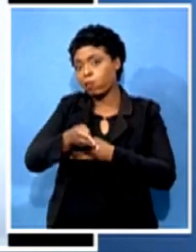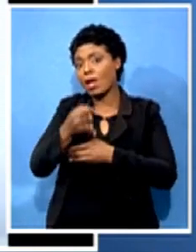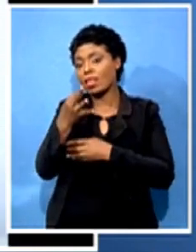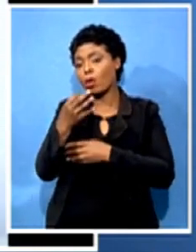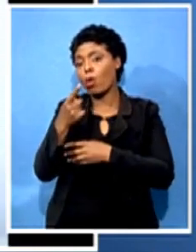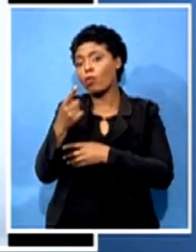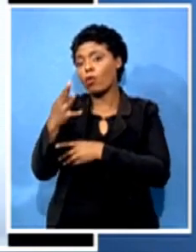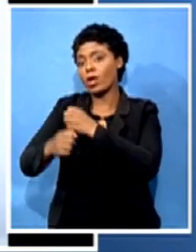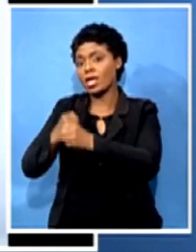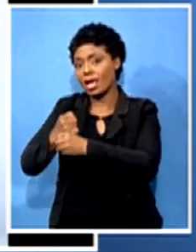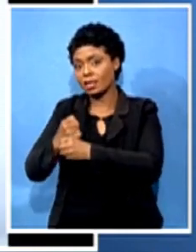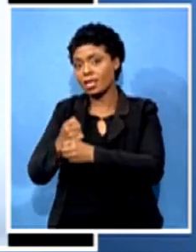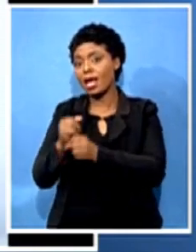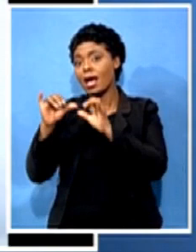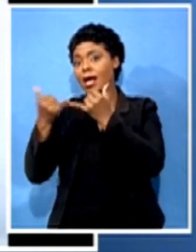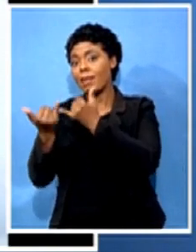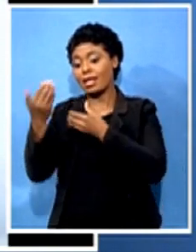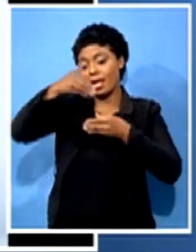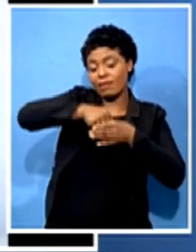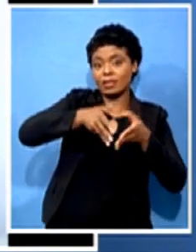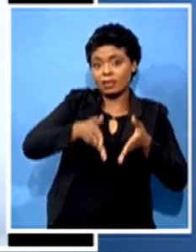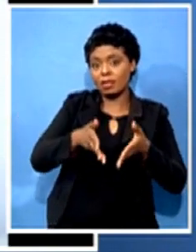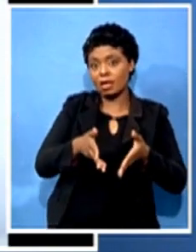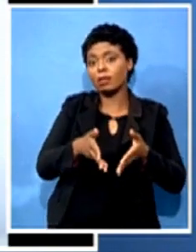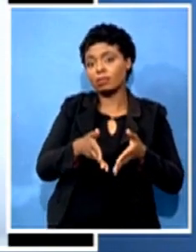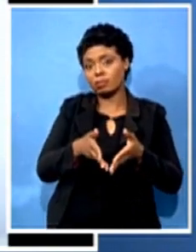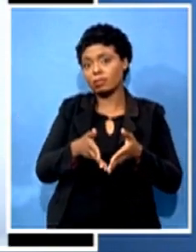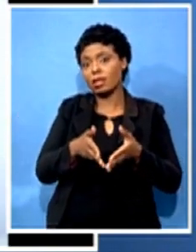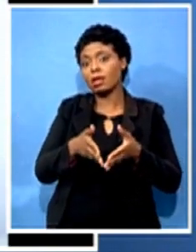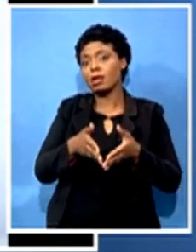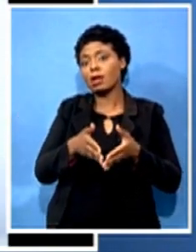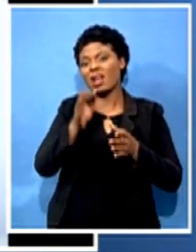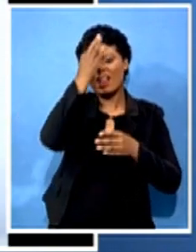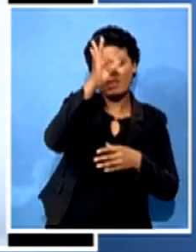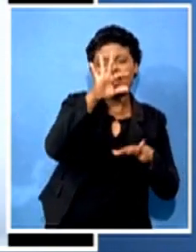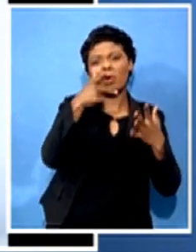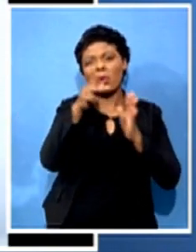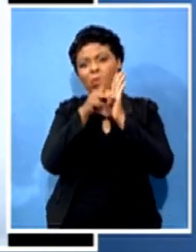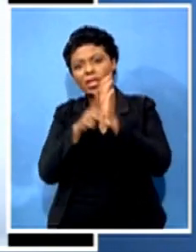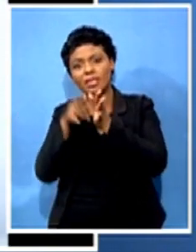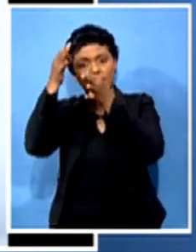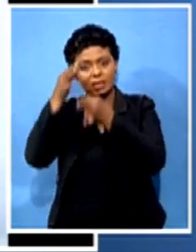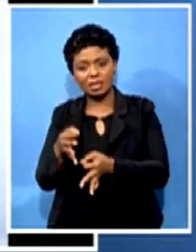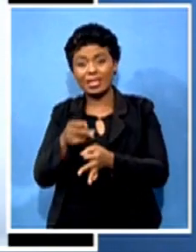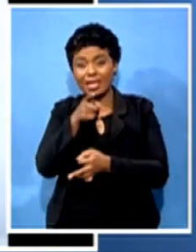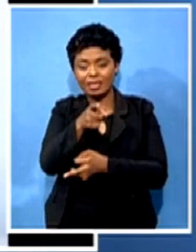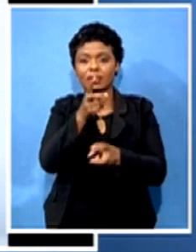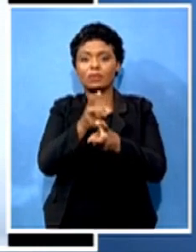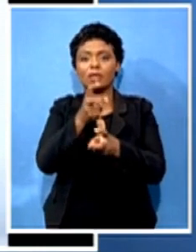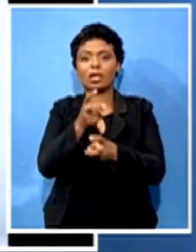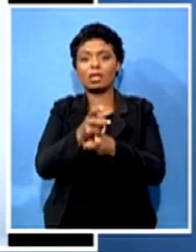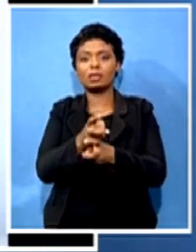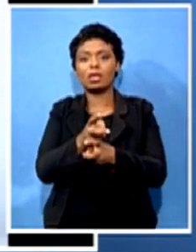back of these, you know, government or policy decisions, it's quite difficult to try and recoup. So if you look at the